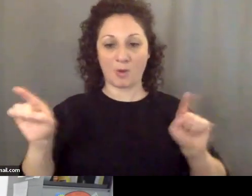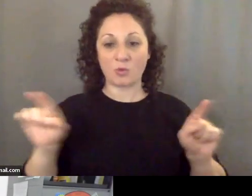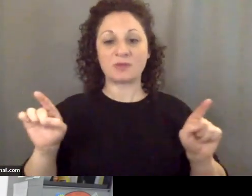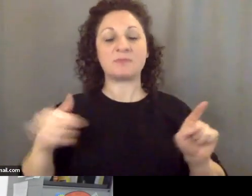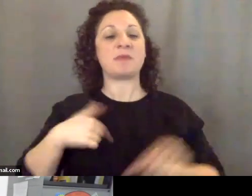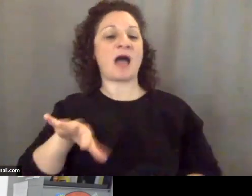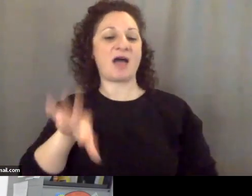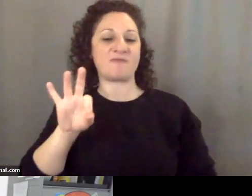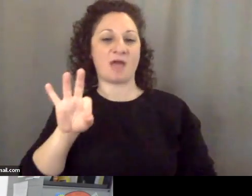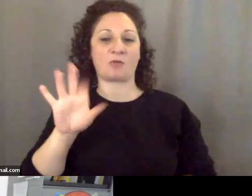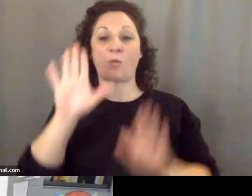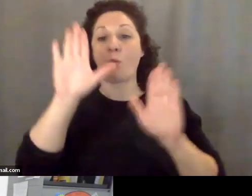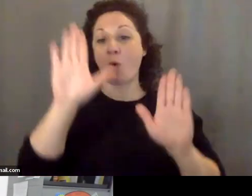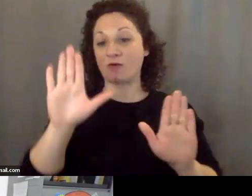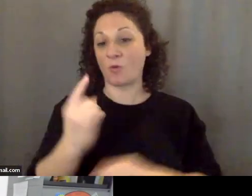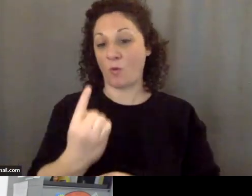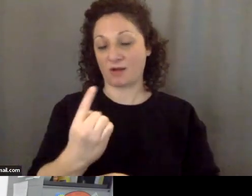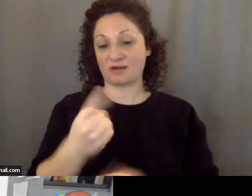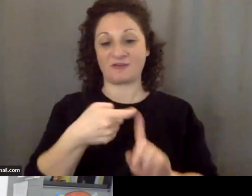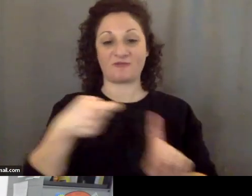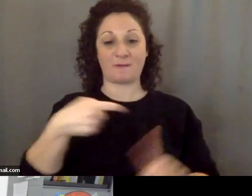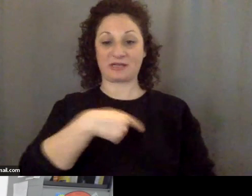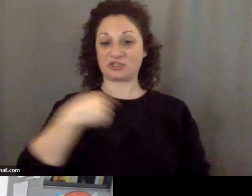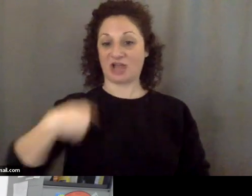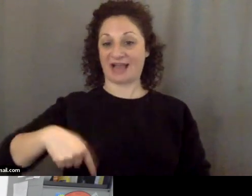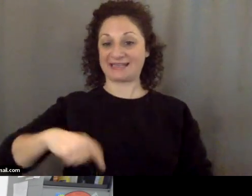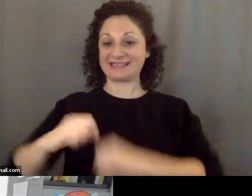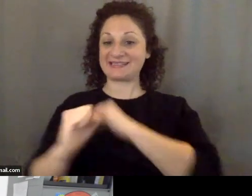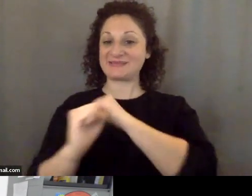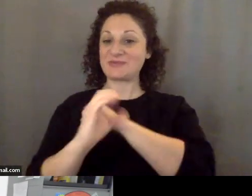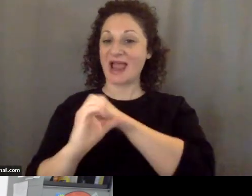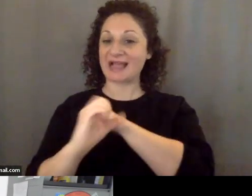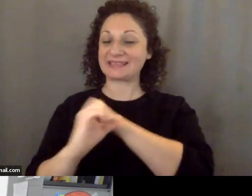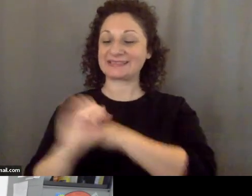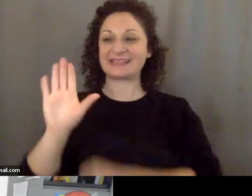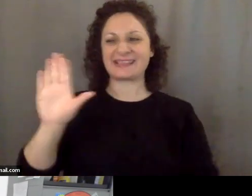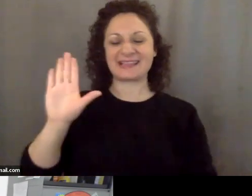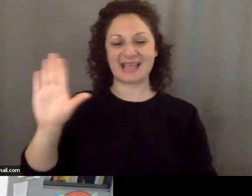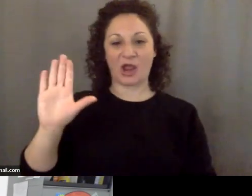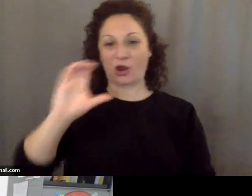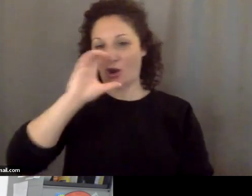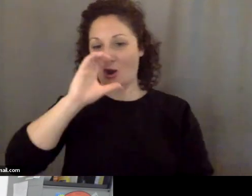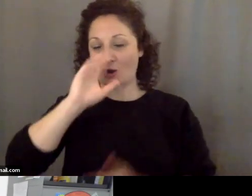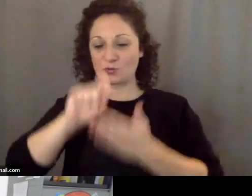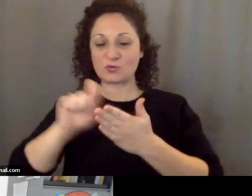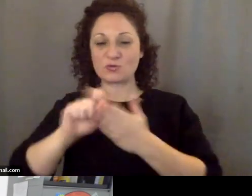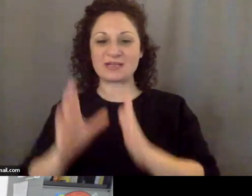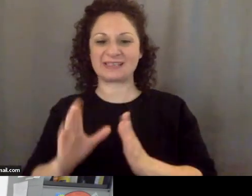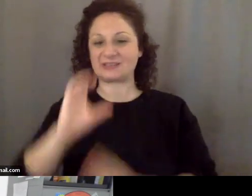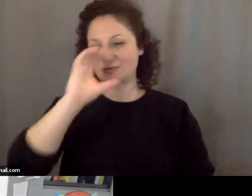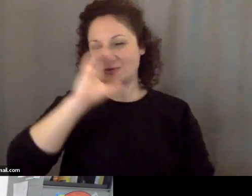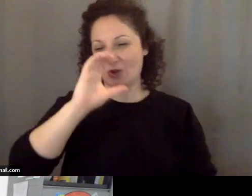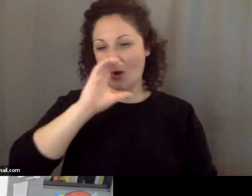wonderful one from the Chinese press, the Chinese cartoonist. And could you get that up on the screen?